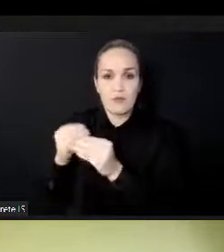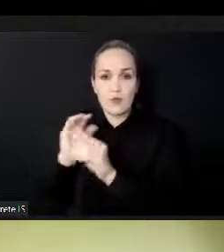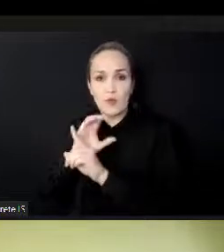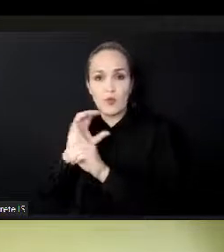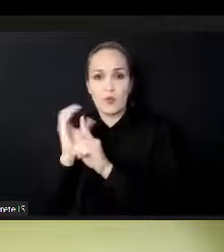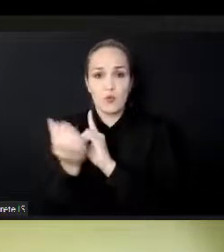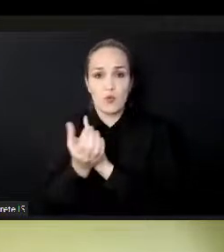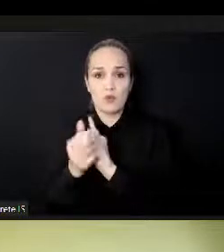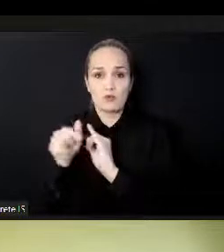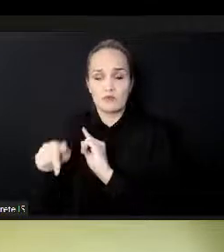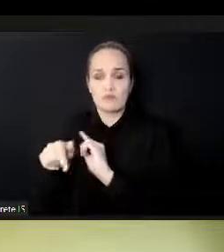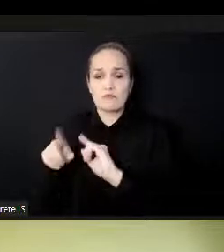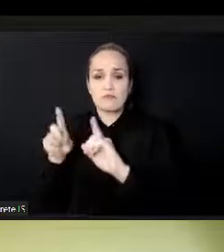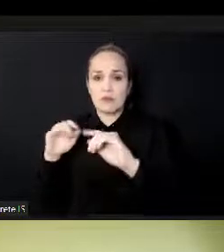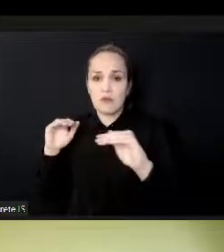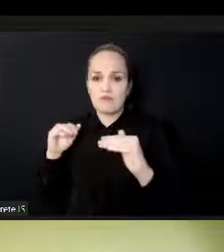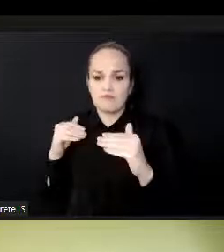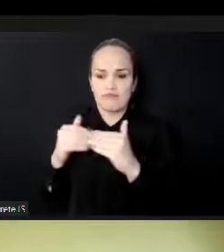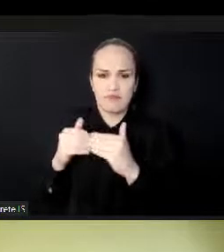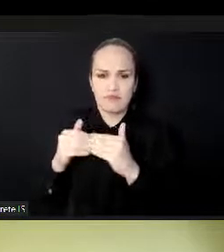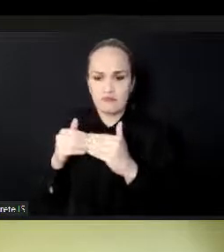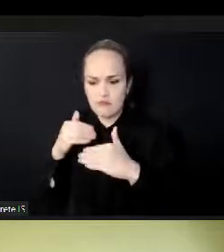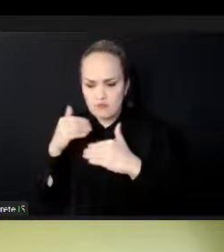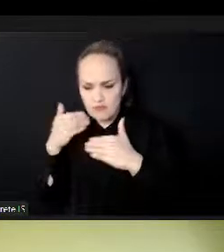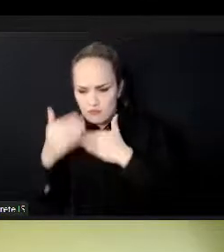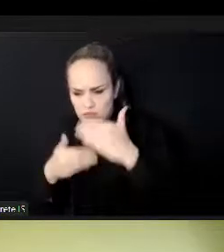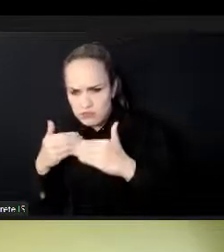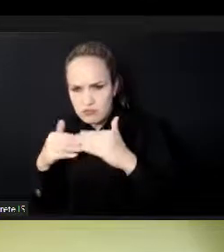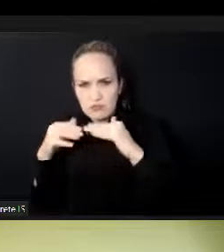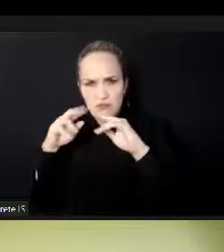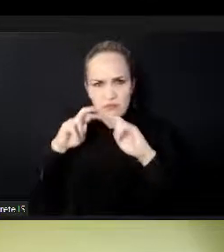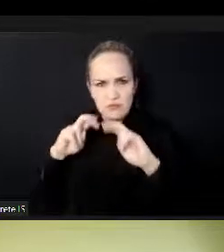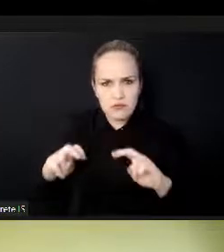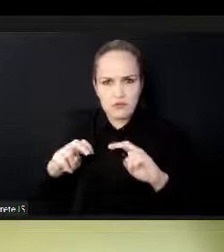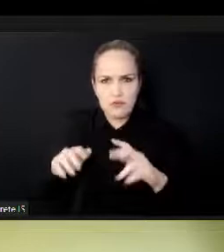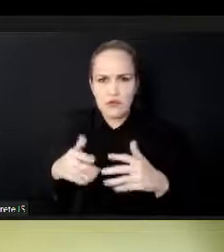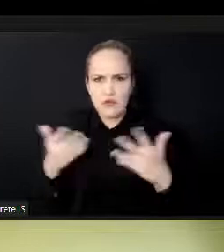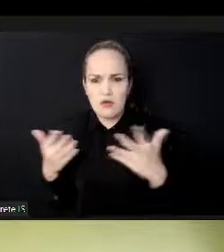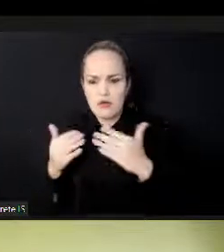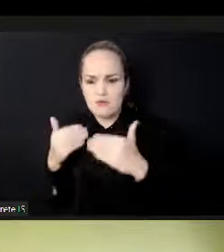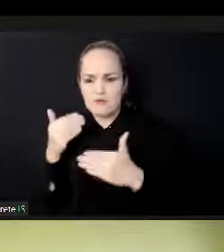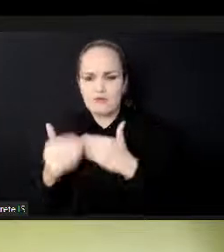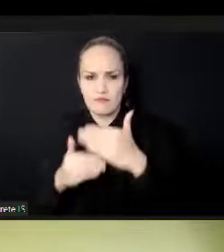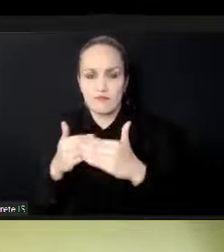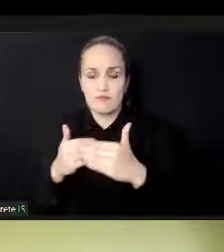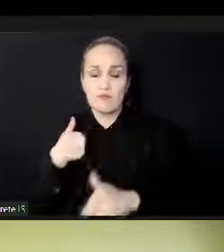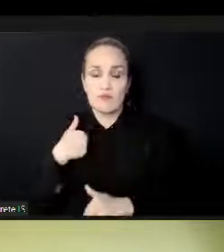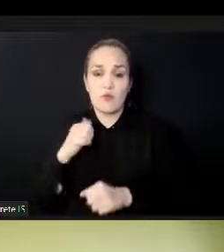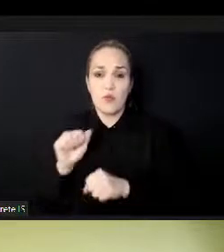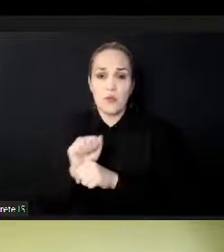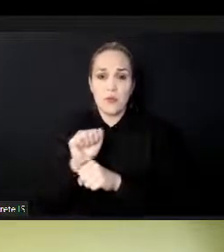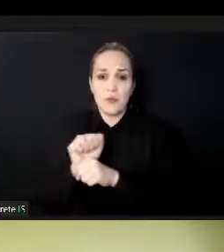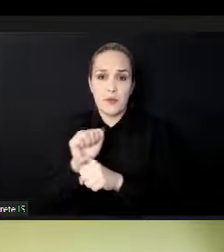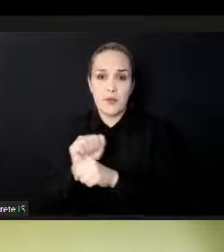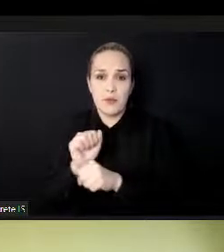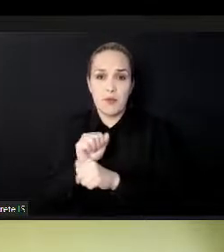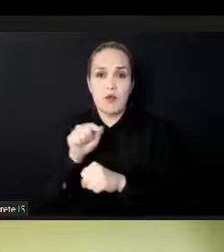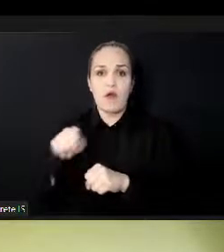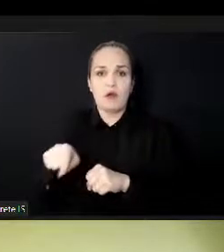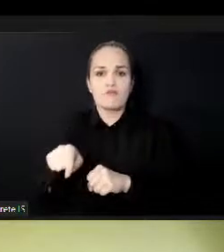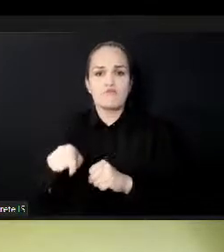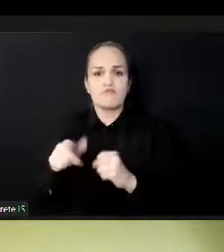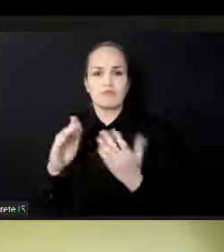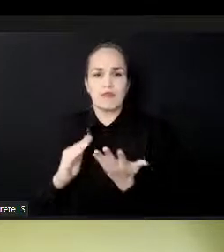let's say, cross-cutting issue for which we cooperate with other services in the commission,